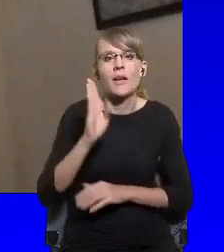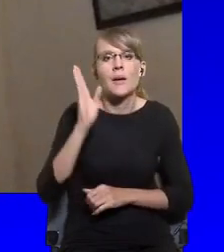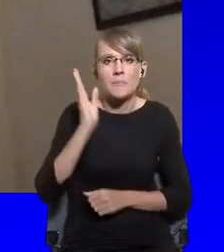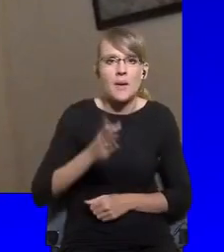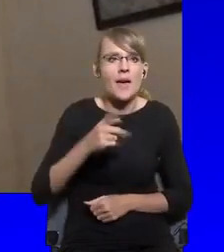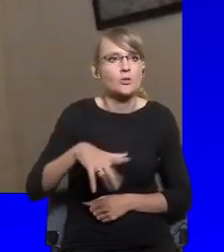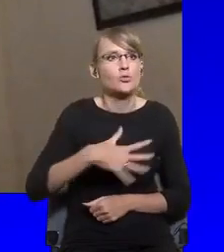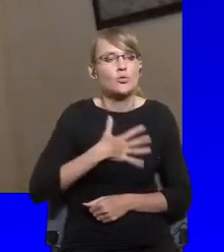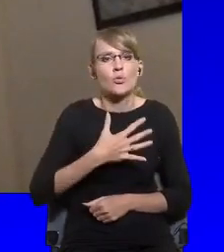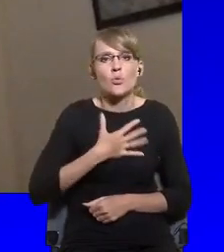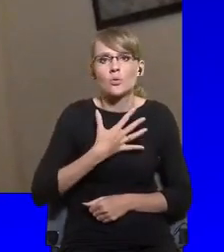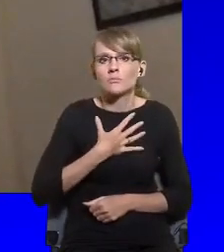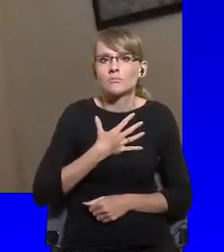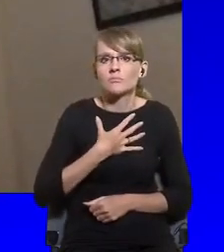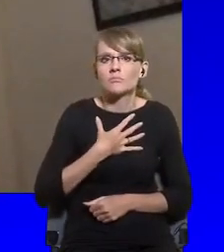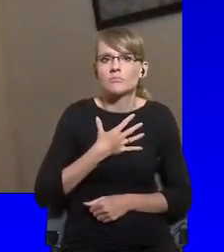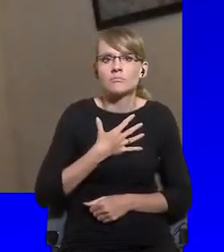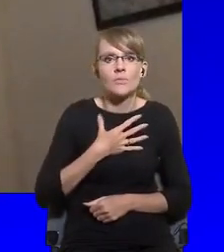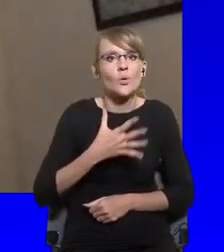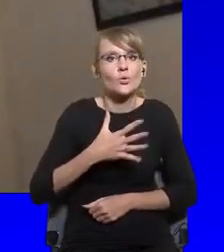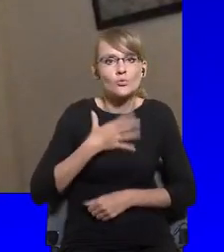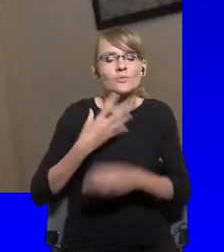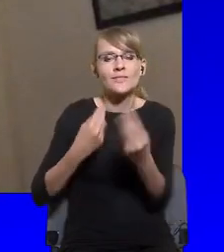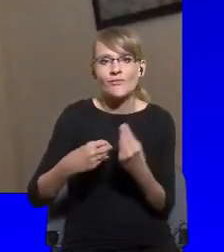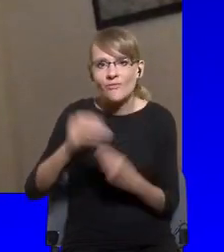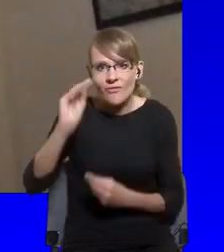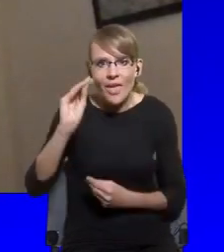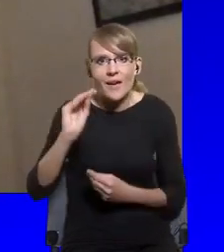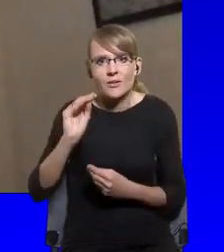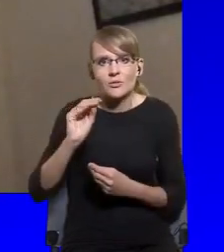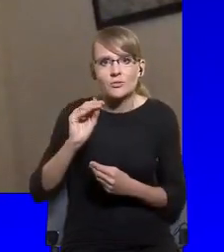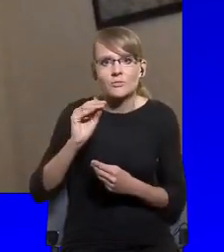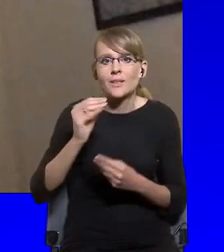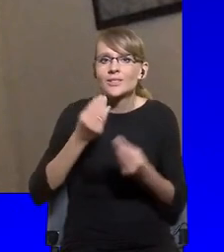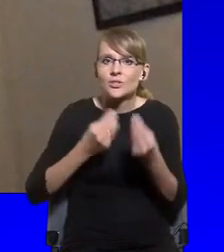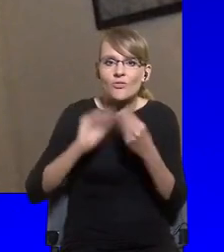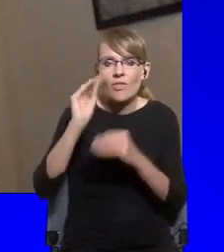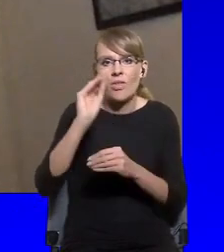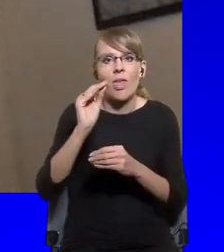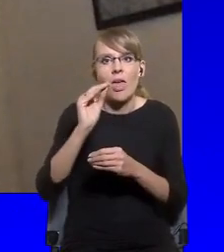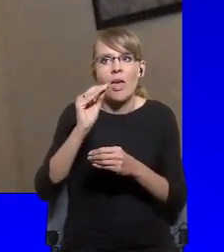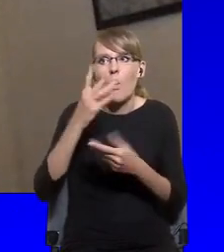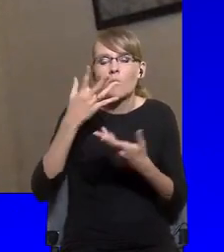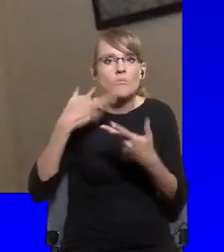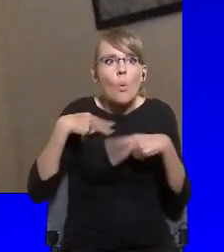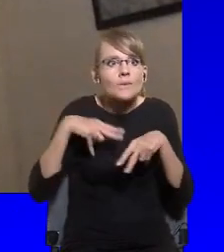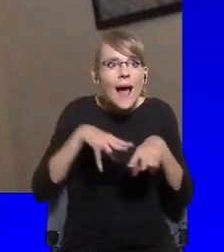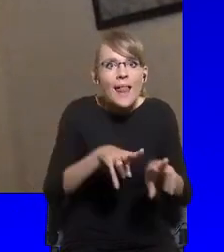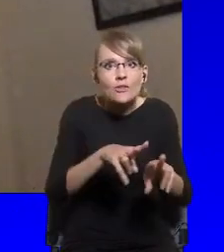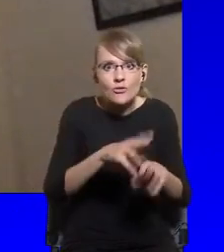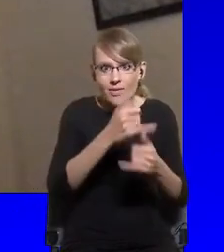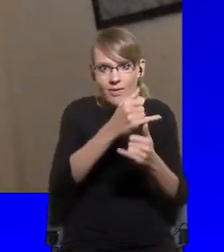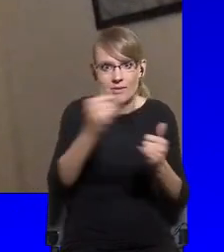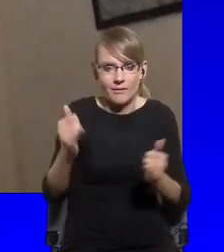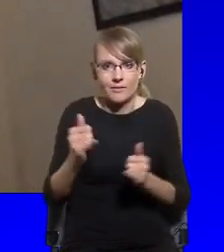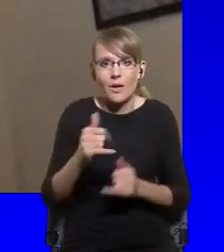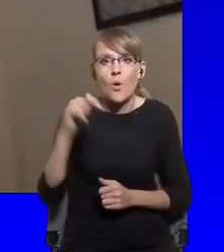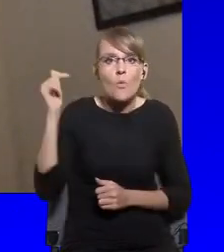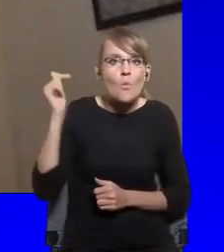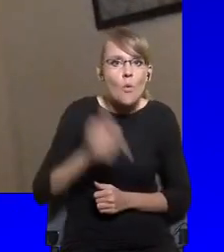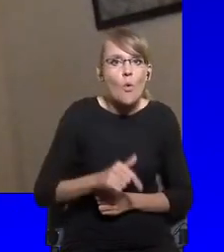leads to more accountability and real accountability, not just procedural accountability,